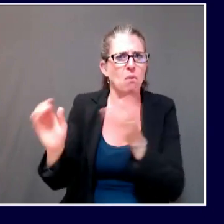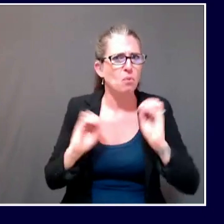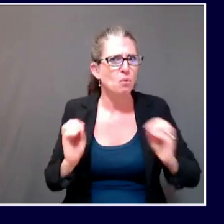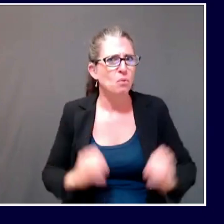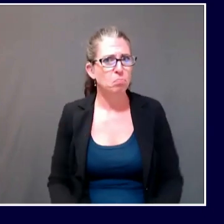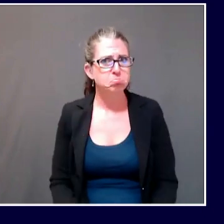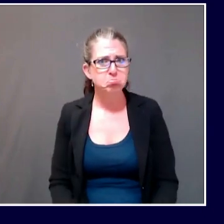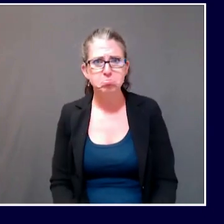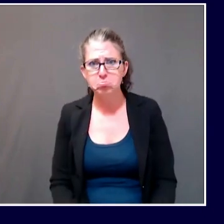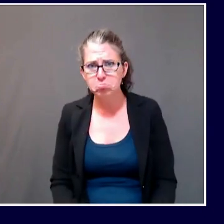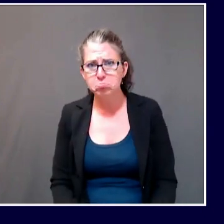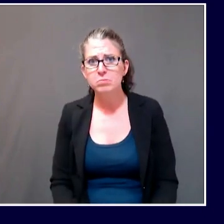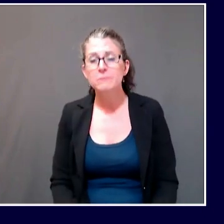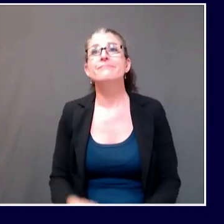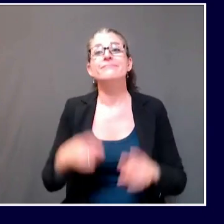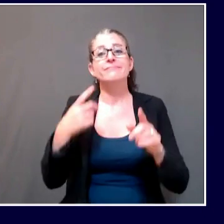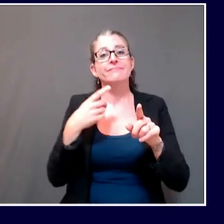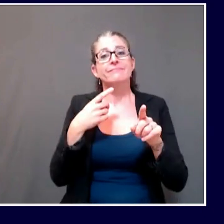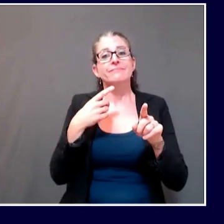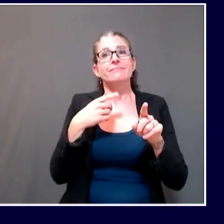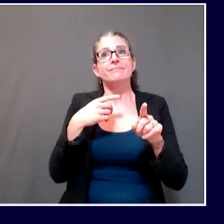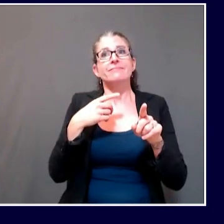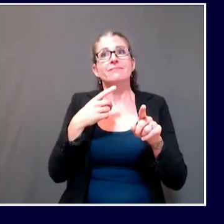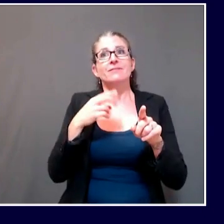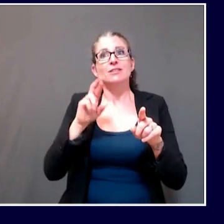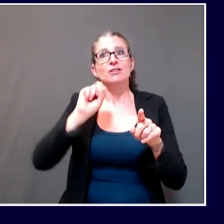Thanks, Joe. I'm going to turn now to Patty White at Maine Public.